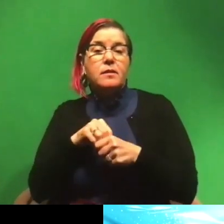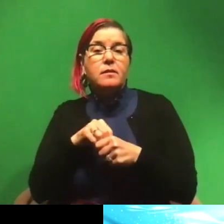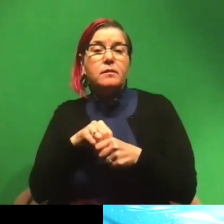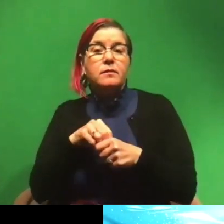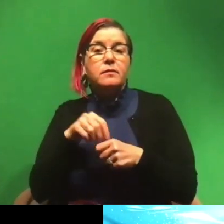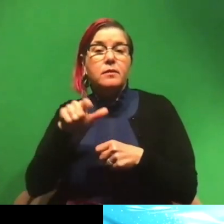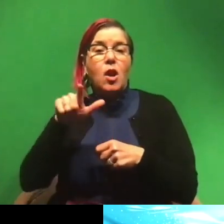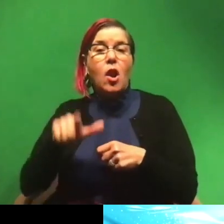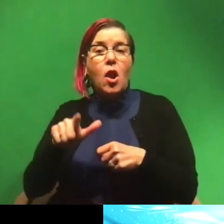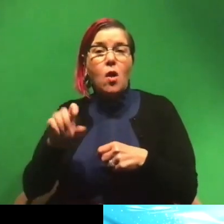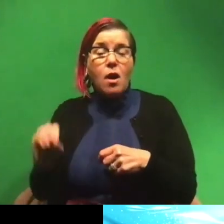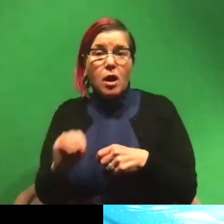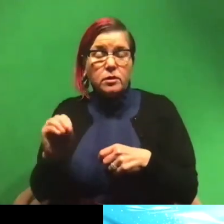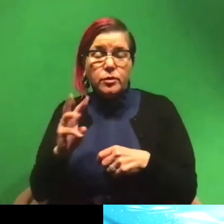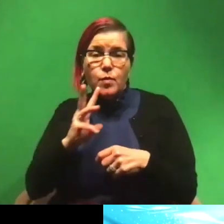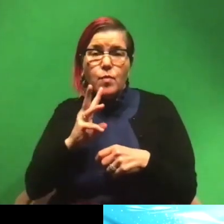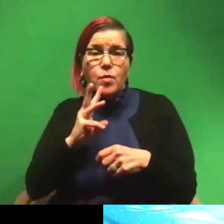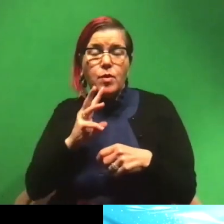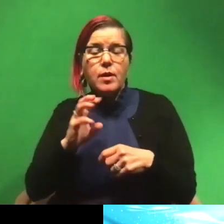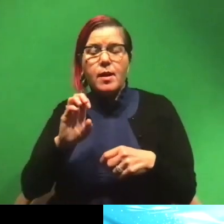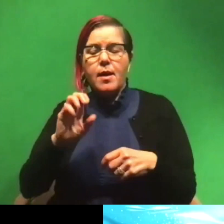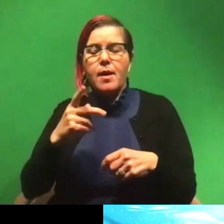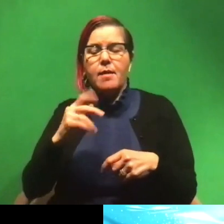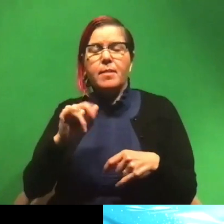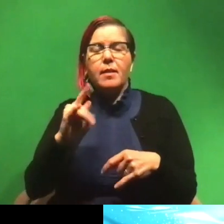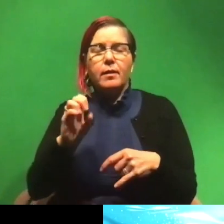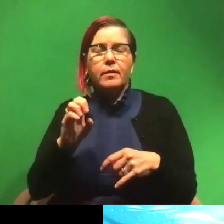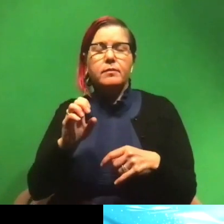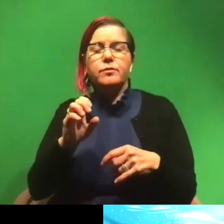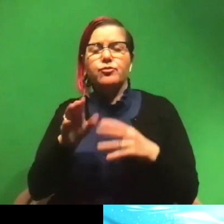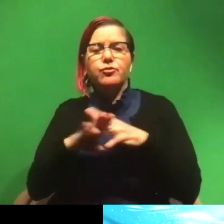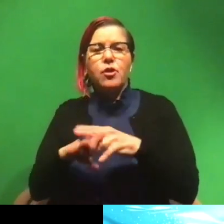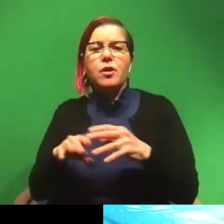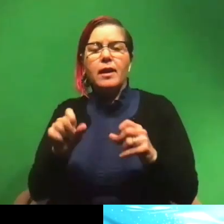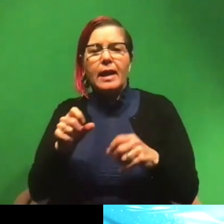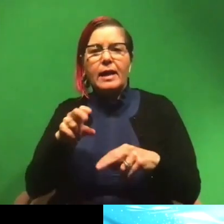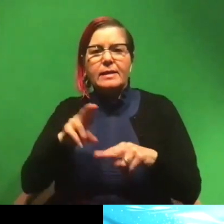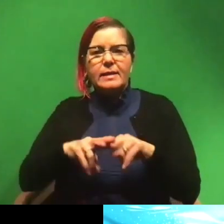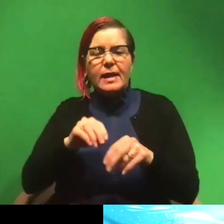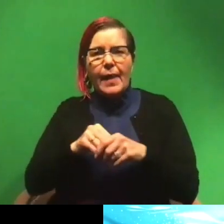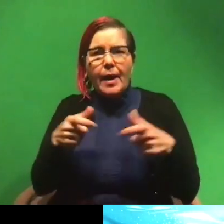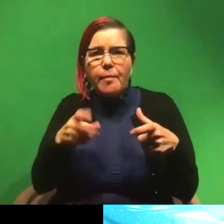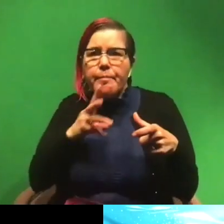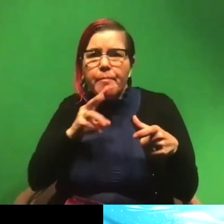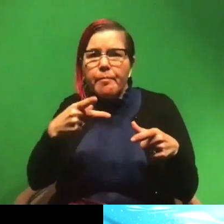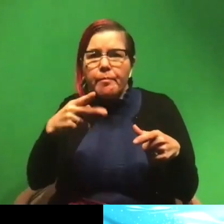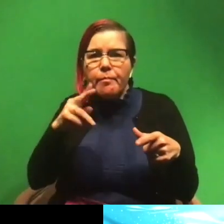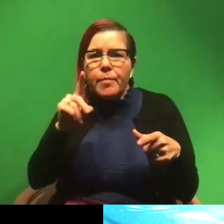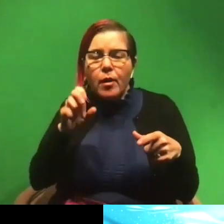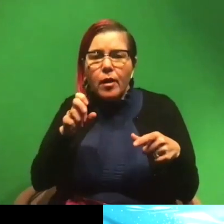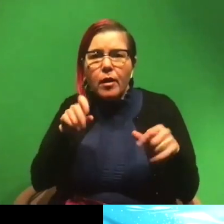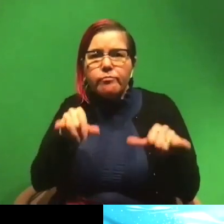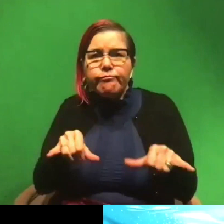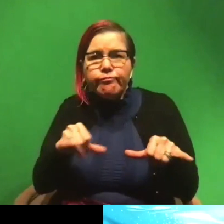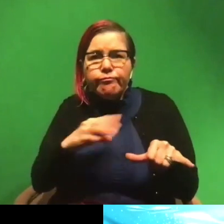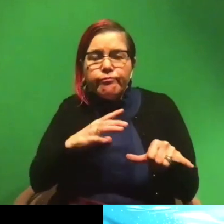oxygenated water. Like the epaulette shark actually can sit in basically like a puddle and it like just chills and it's fine.